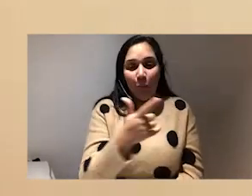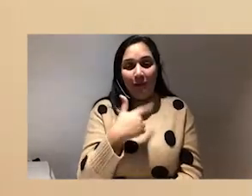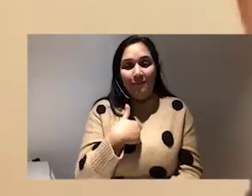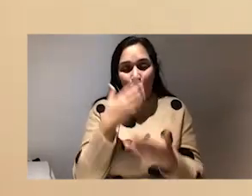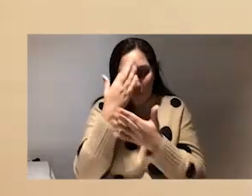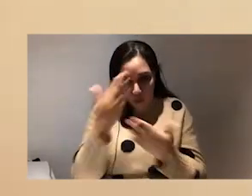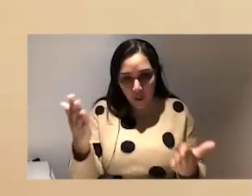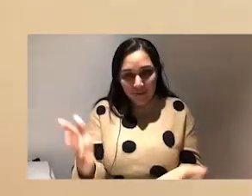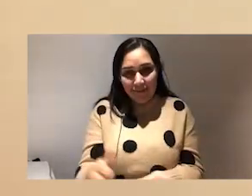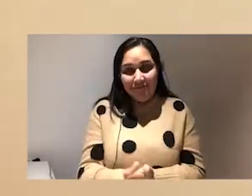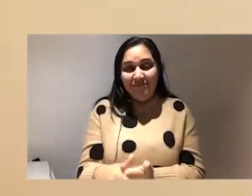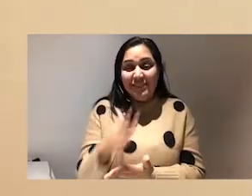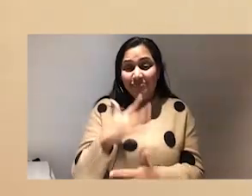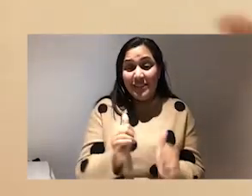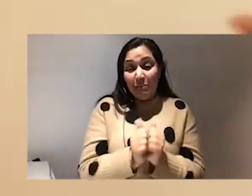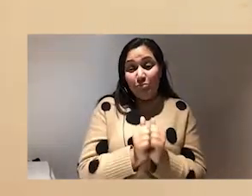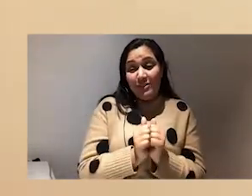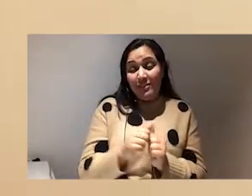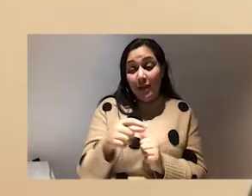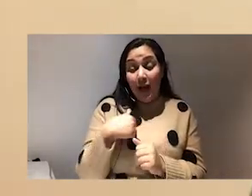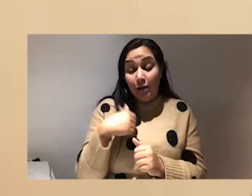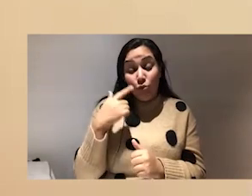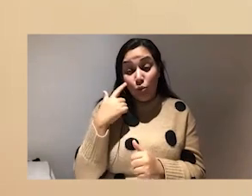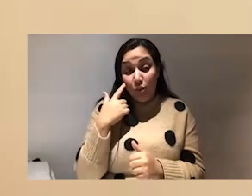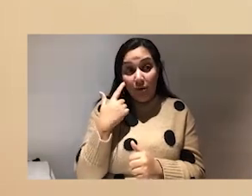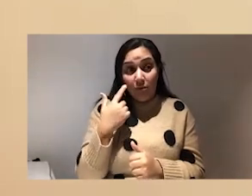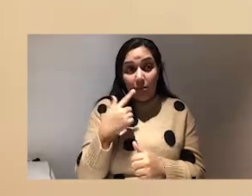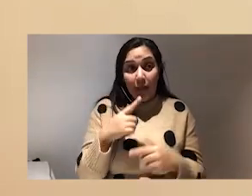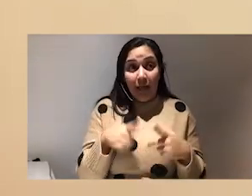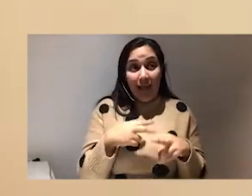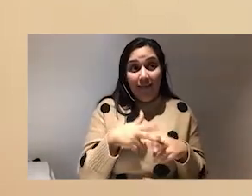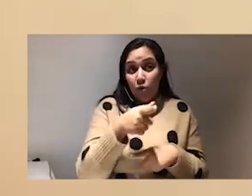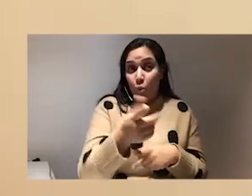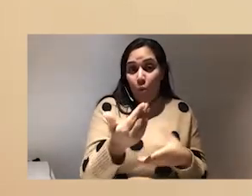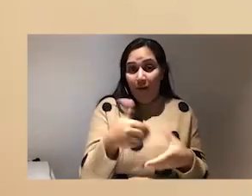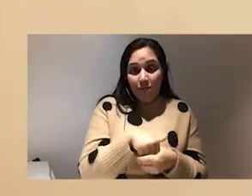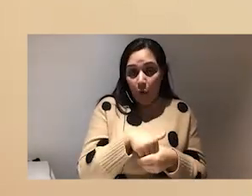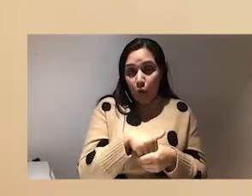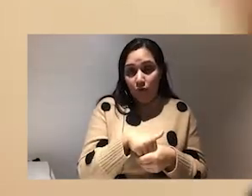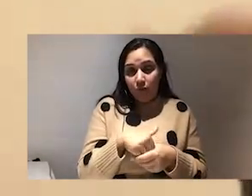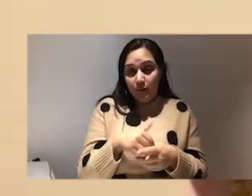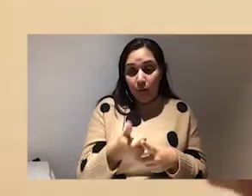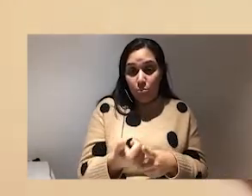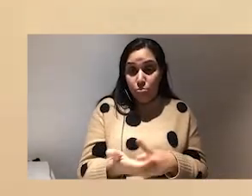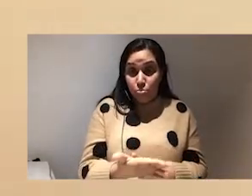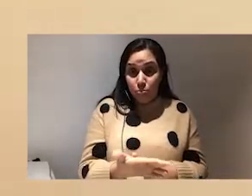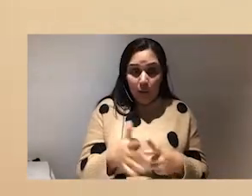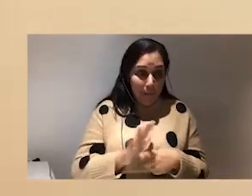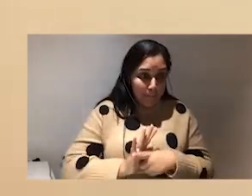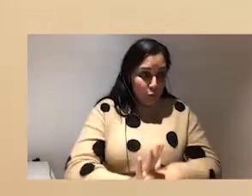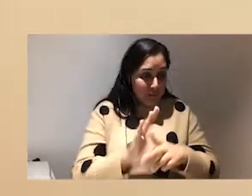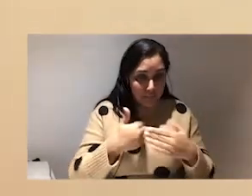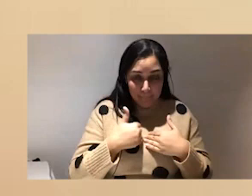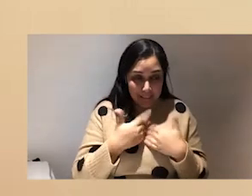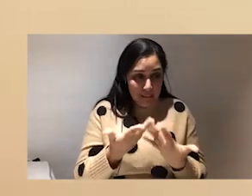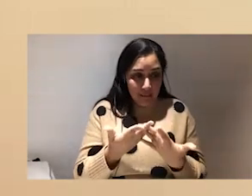look, I don't think there would be Glitch at this stage if it wasn't for you rallying me and pushing me like, I'm Nigerian, right? So